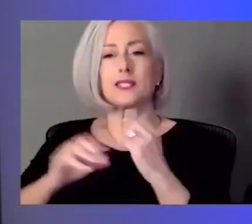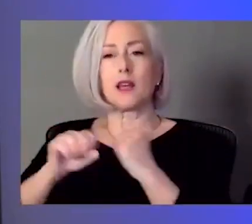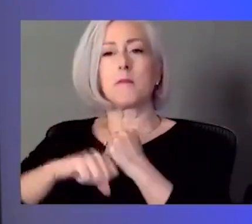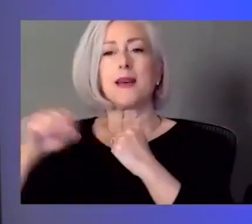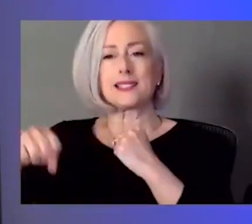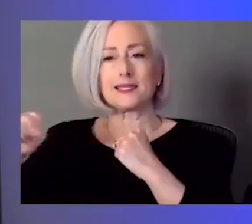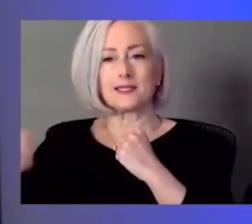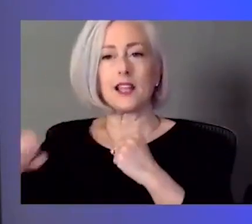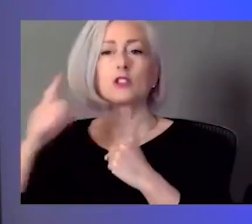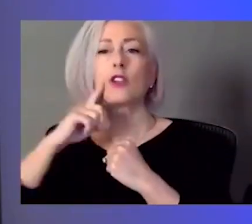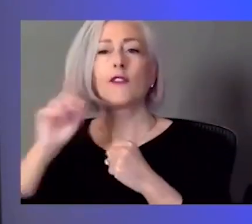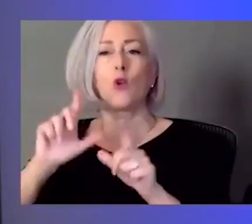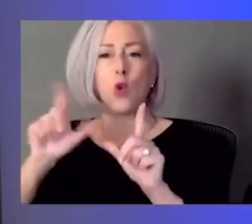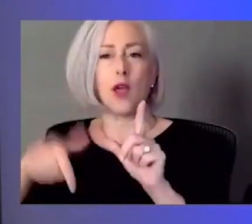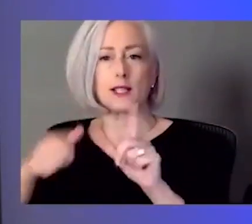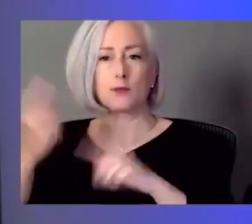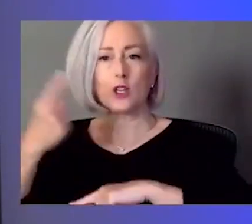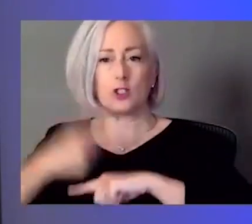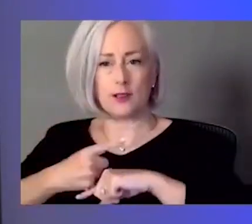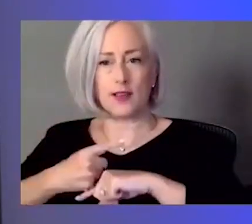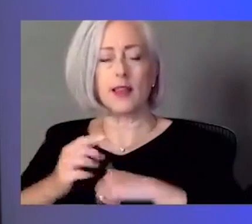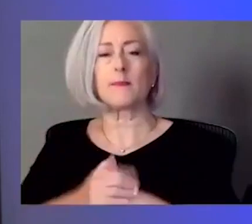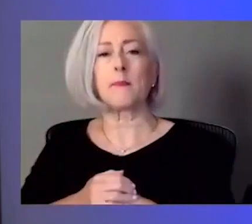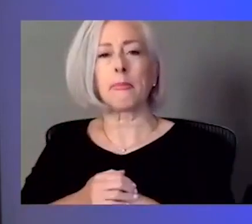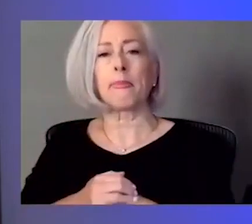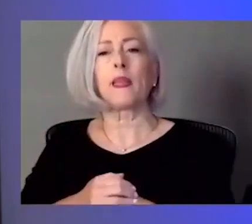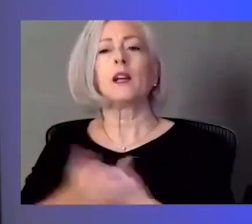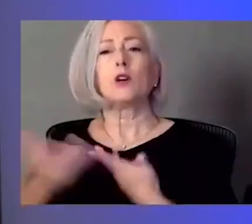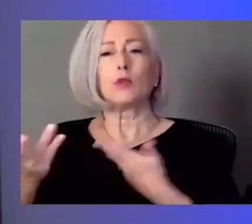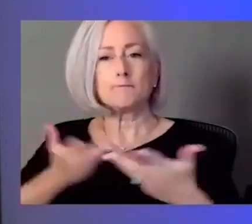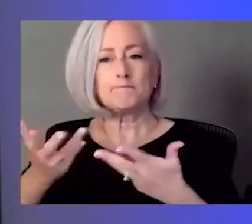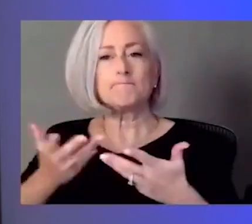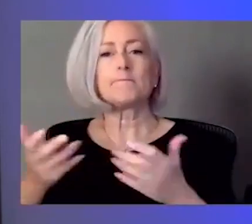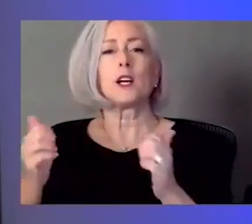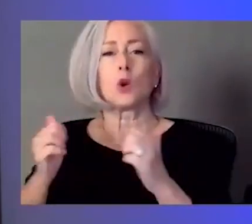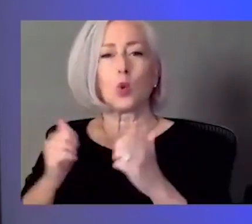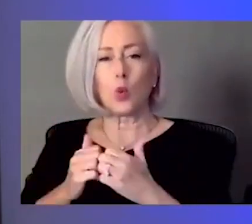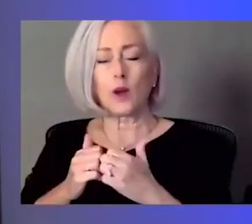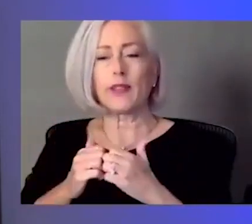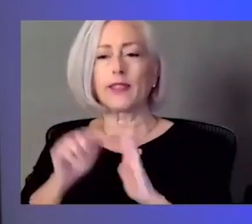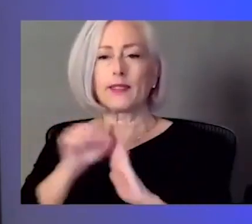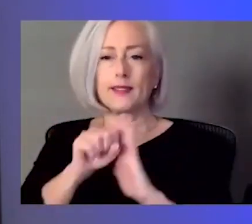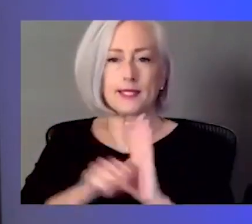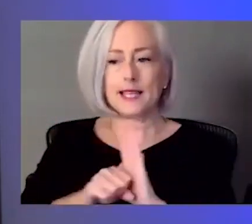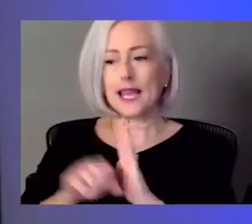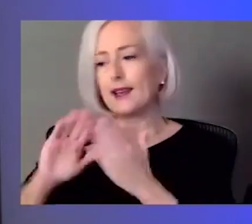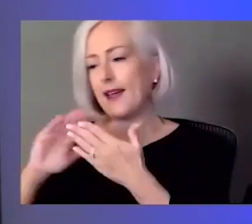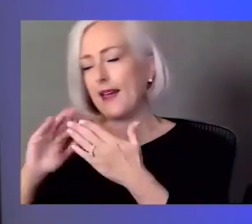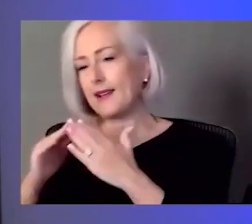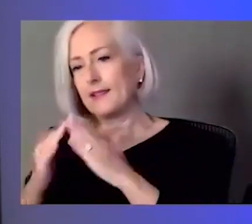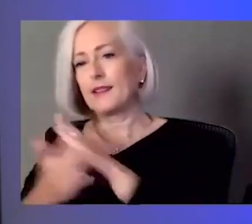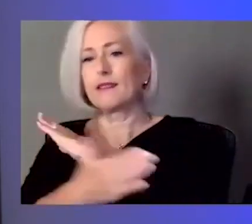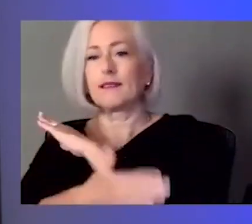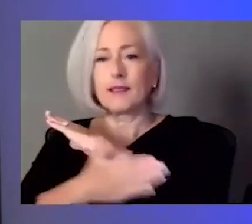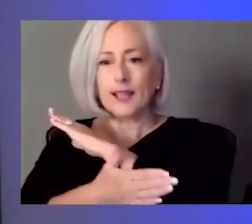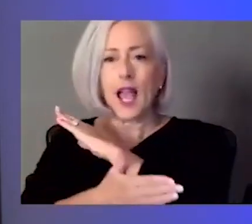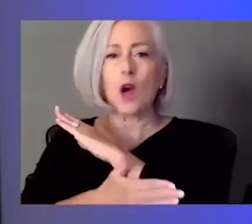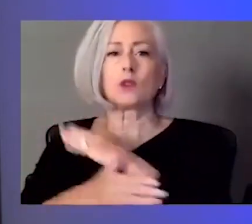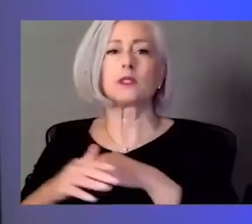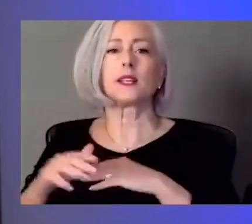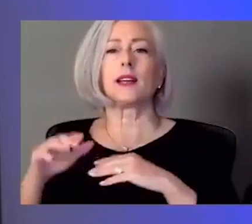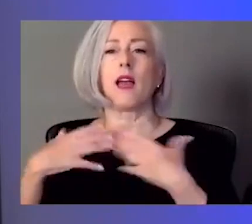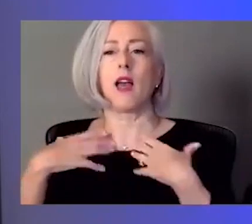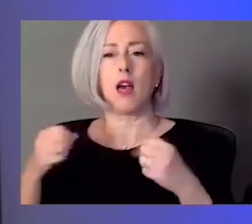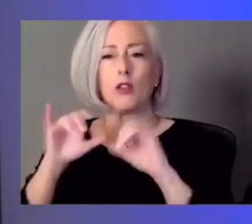Um, but we do work with our county and state health departments to kind of shift our inventory if possible to get to locations that might